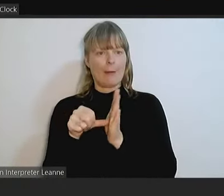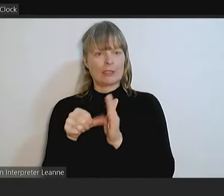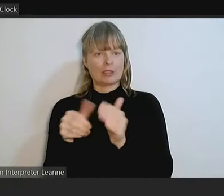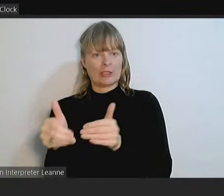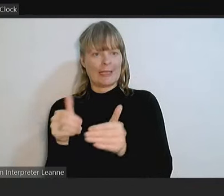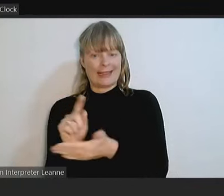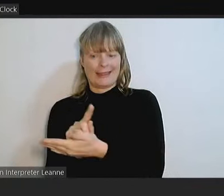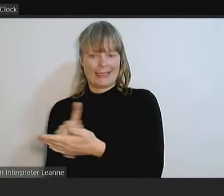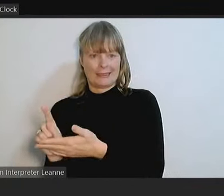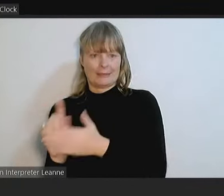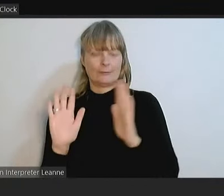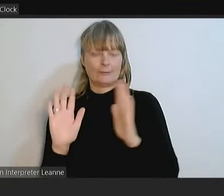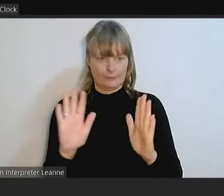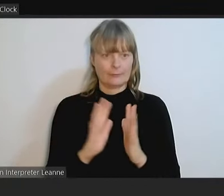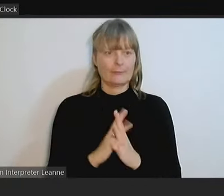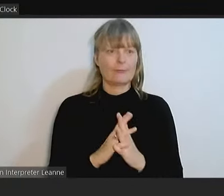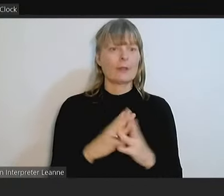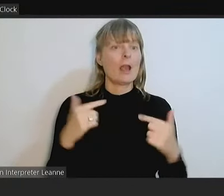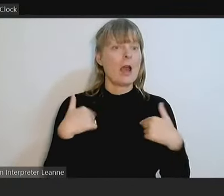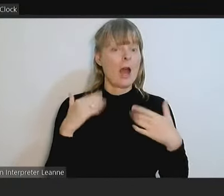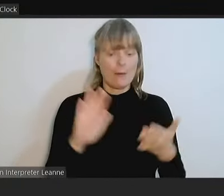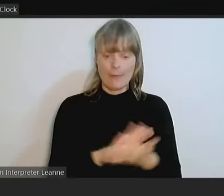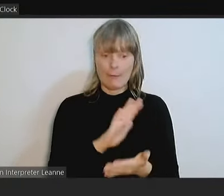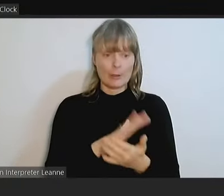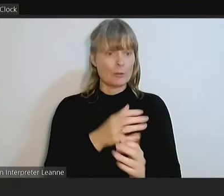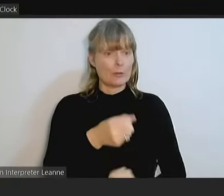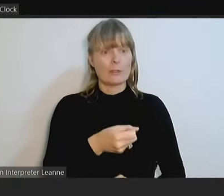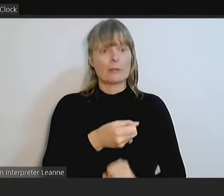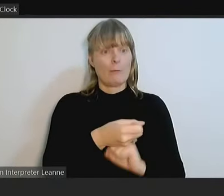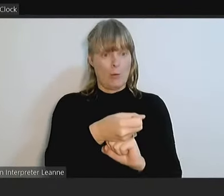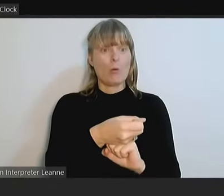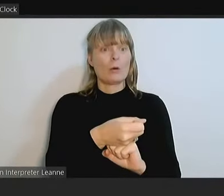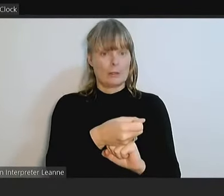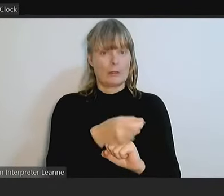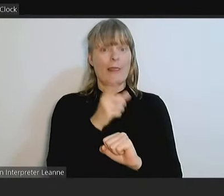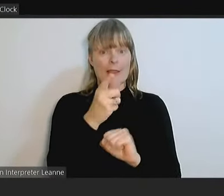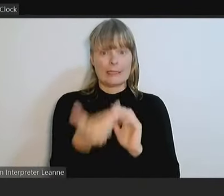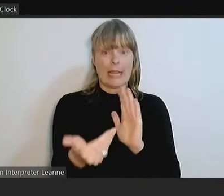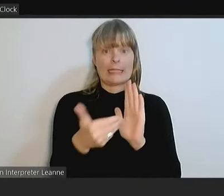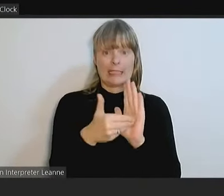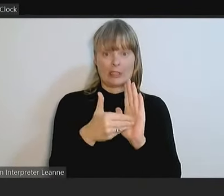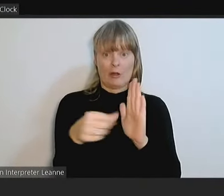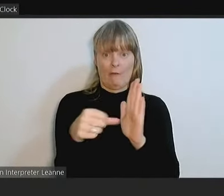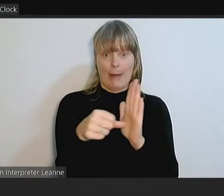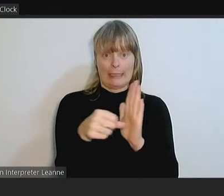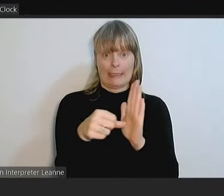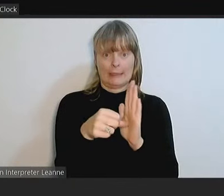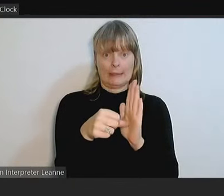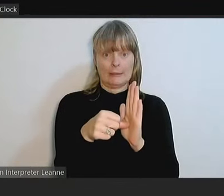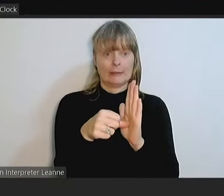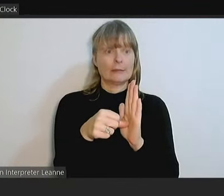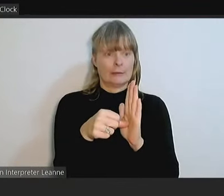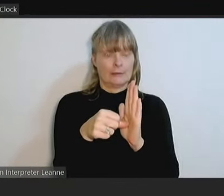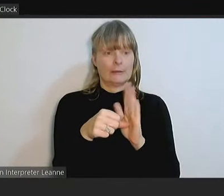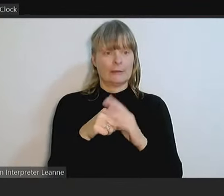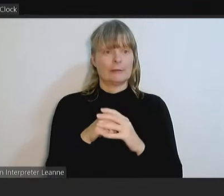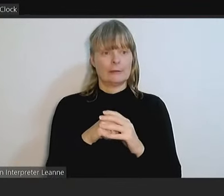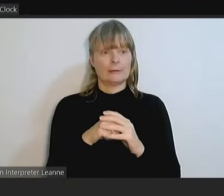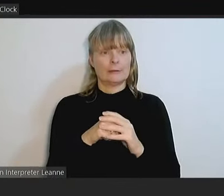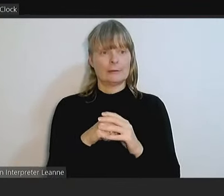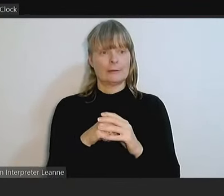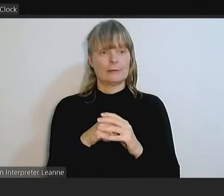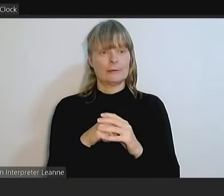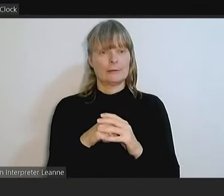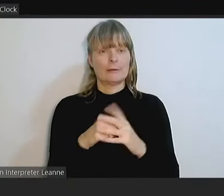Yes, I'm happy to support this additions to the budget. Obviously, there was a very